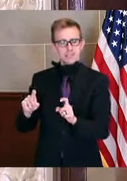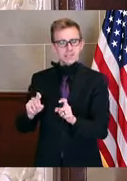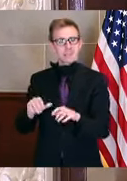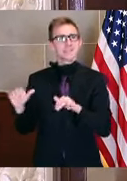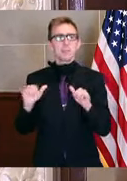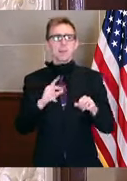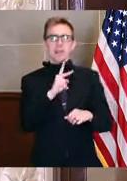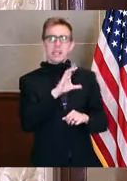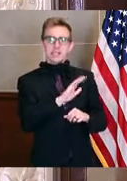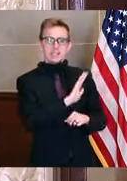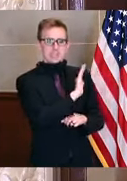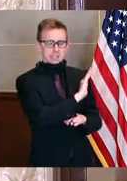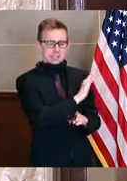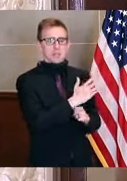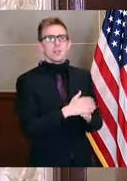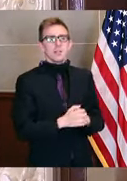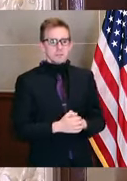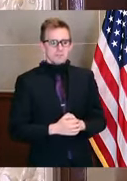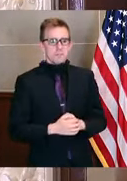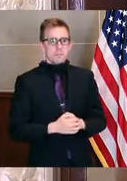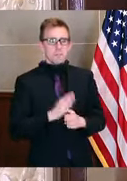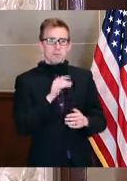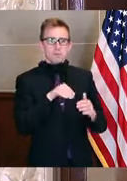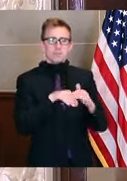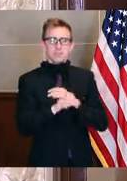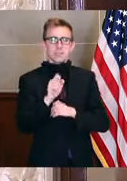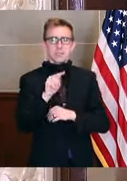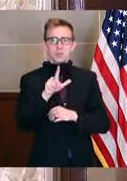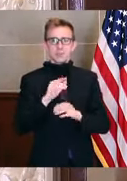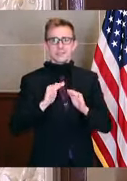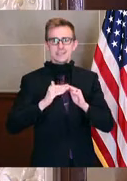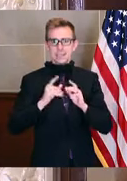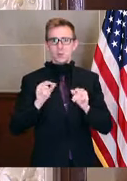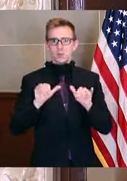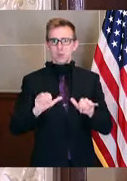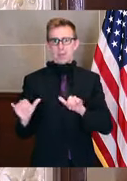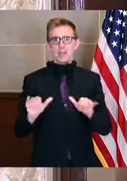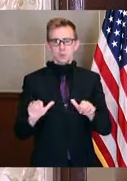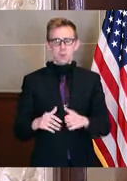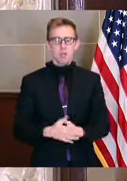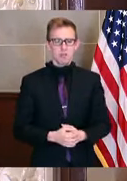were in Kansas City. We are going to go into St. Louis City and do that as well.